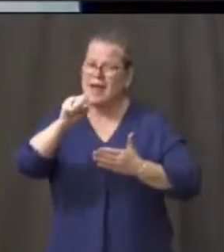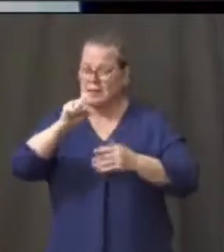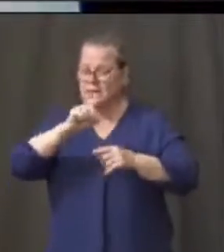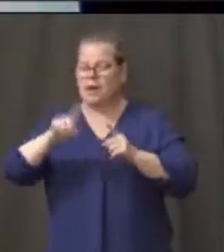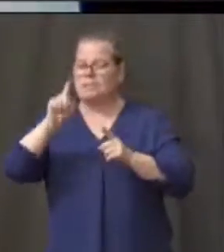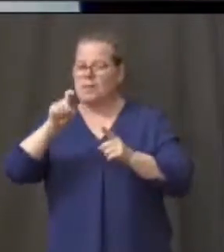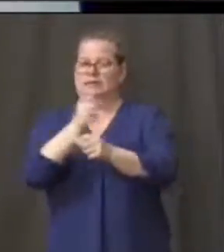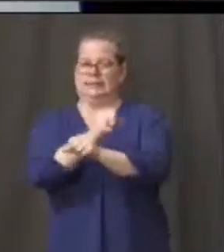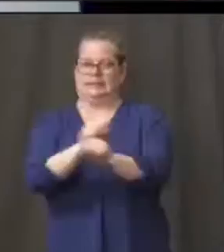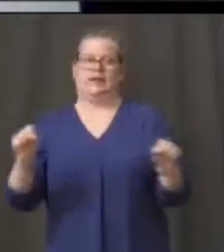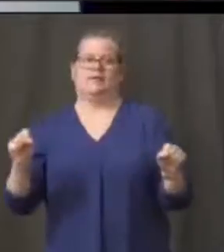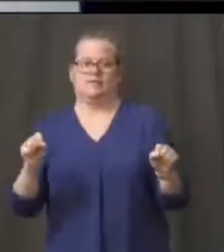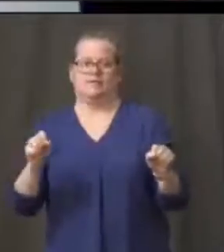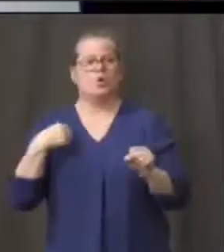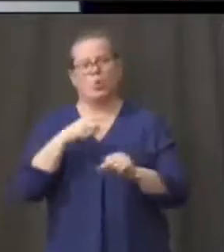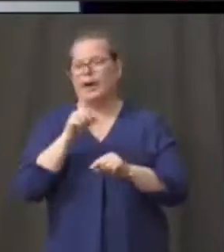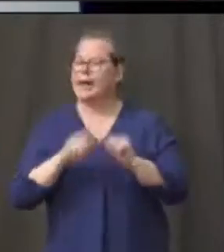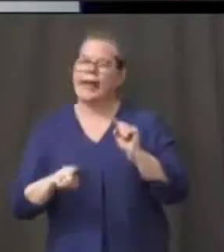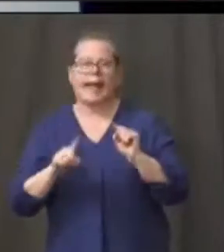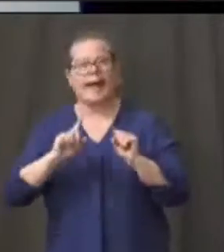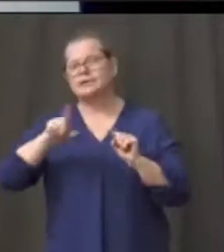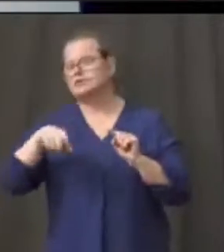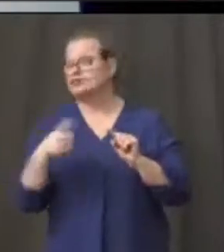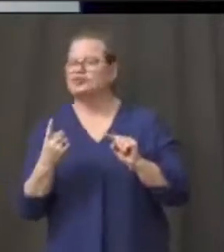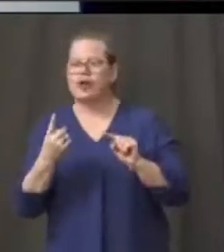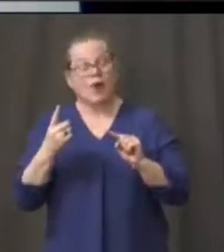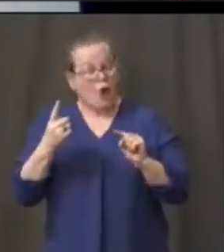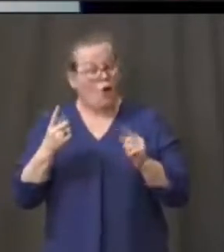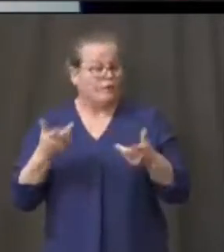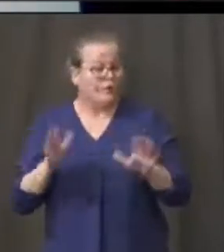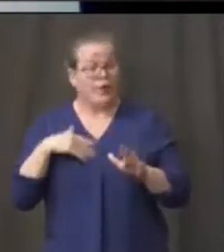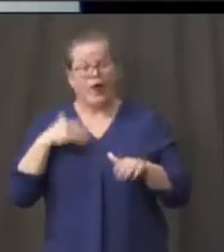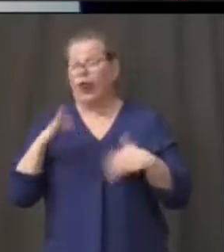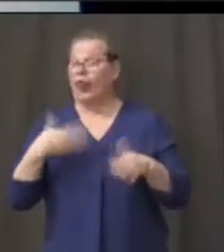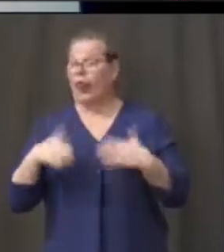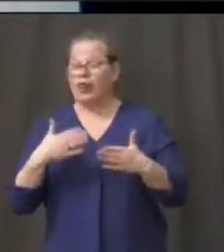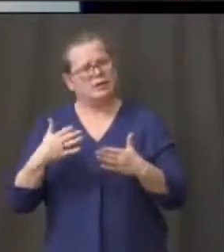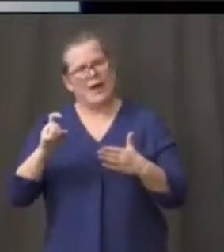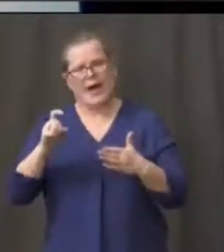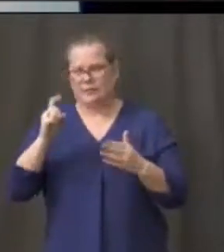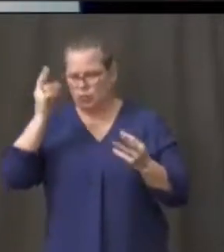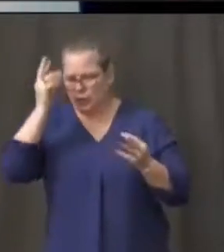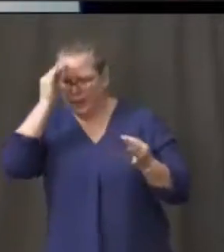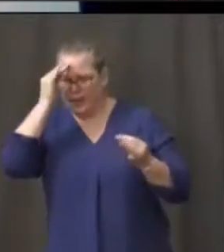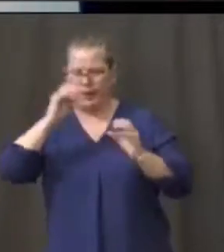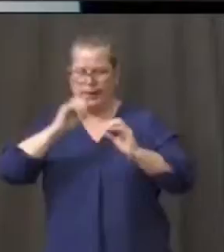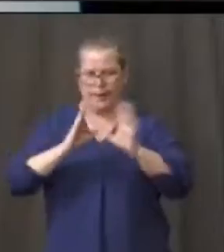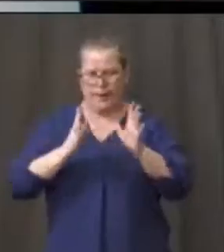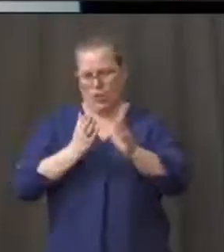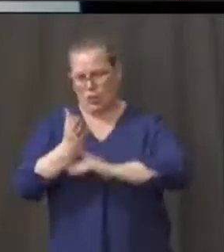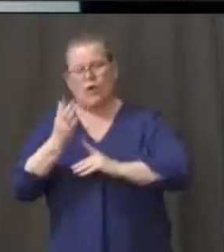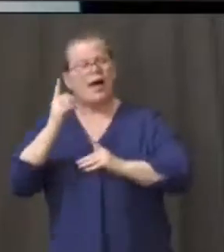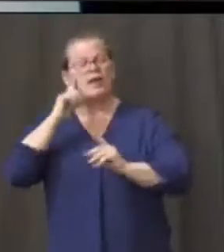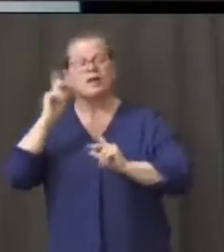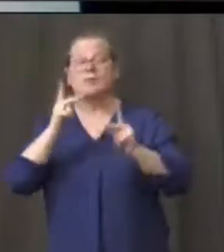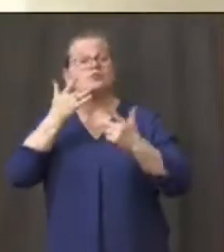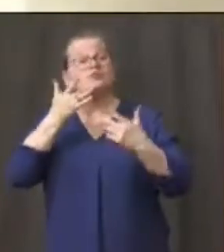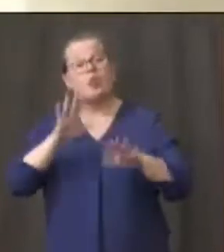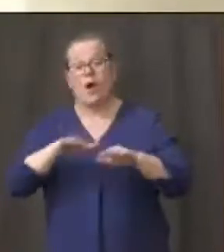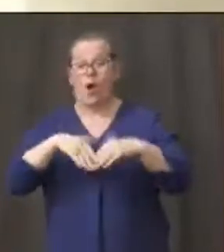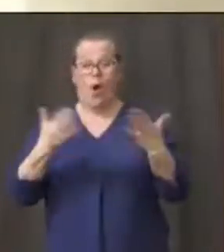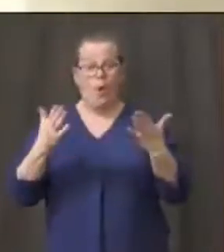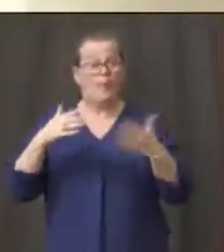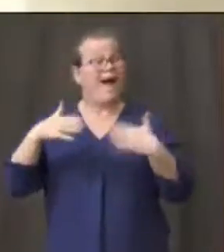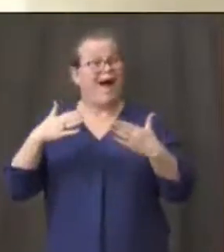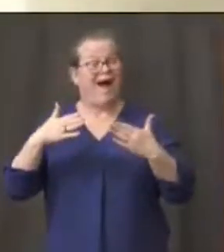We cannot backslide. And I don't think anybody wants to go through this mitigation process again. Thank you, Mark. Let